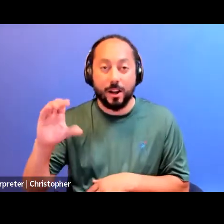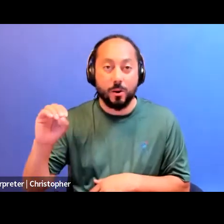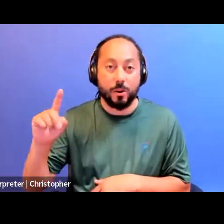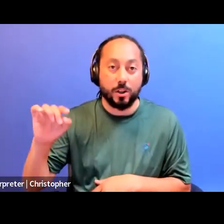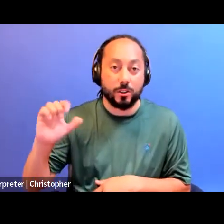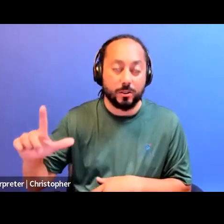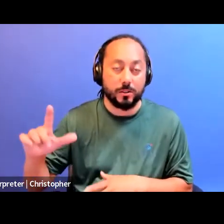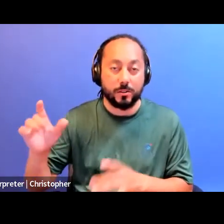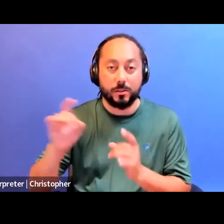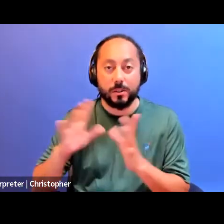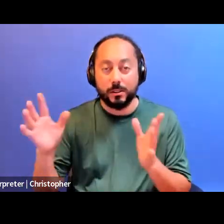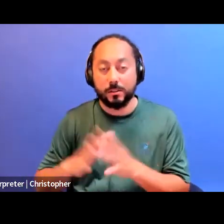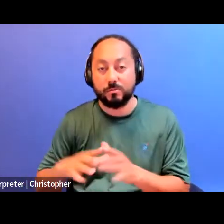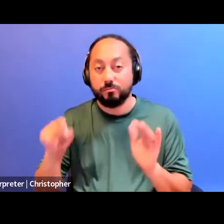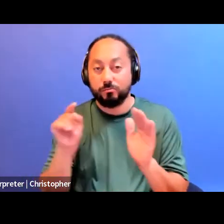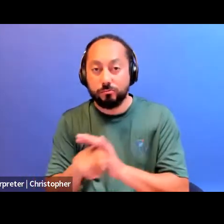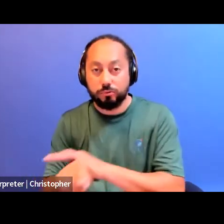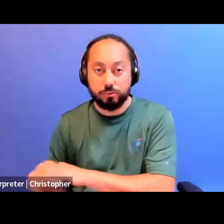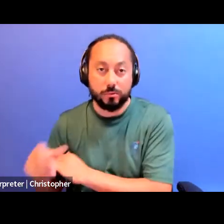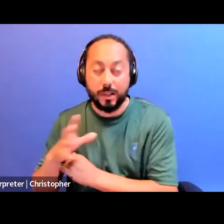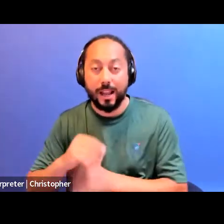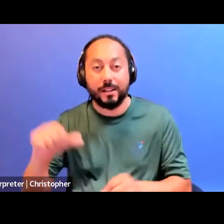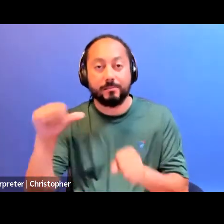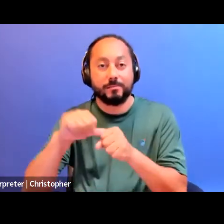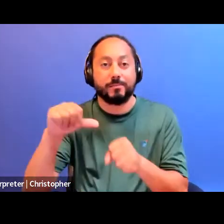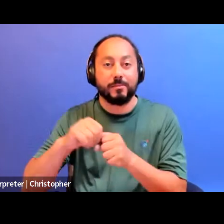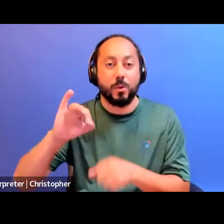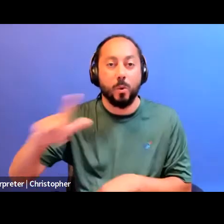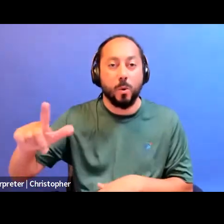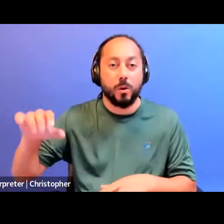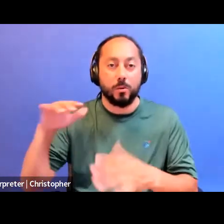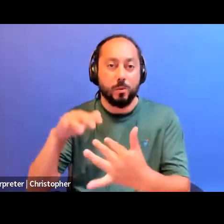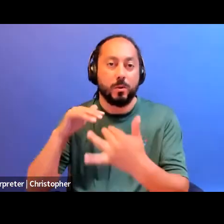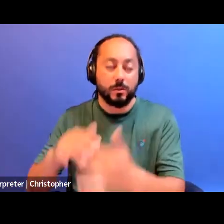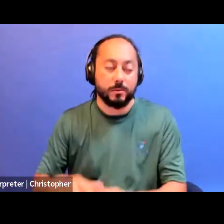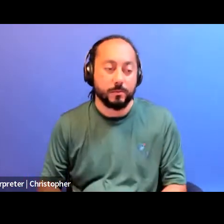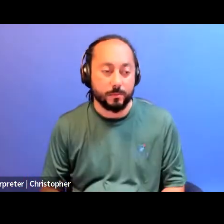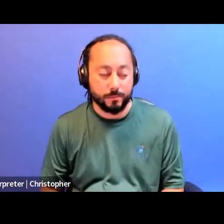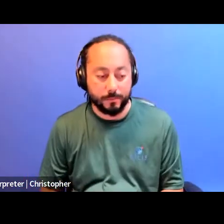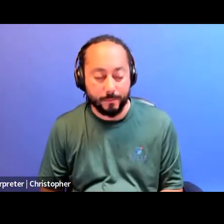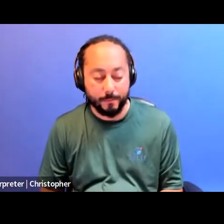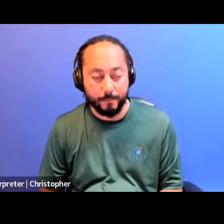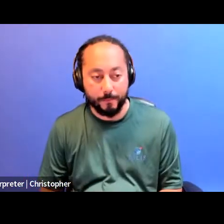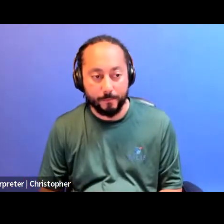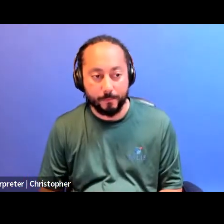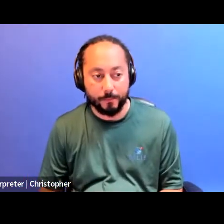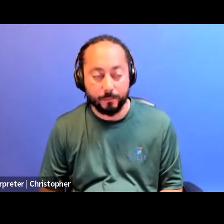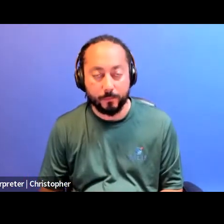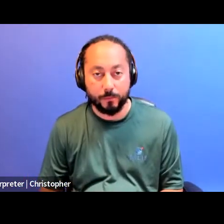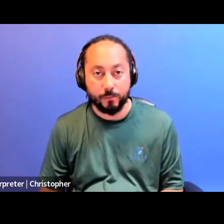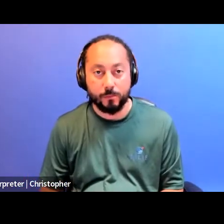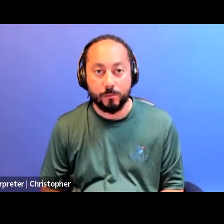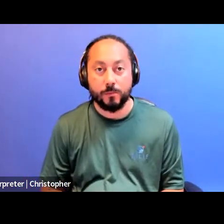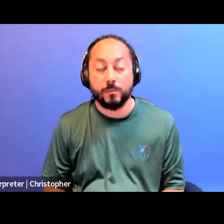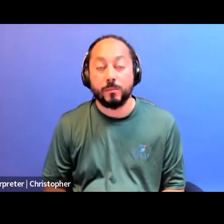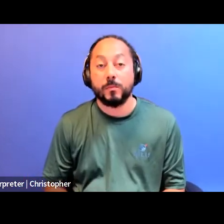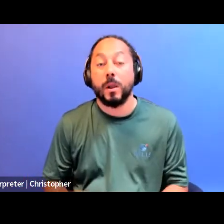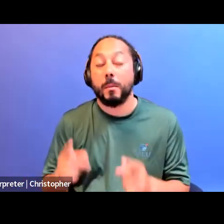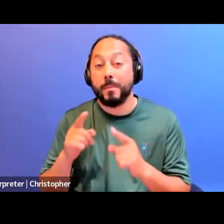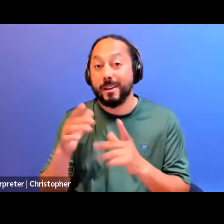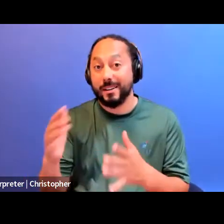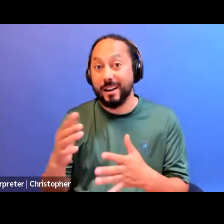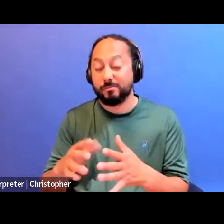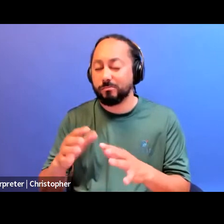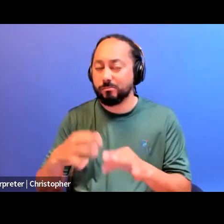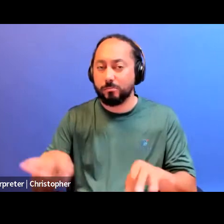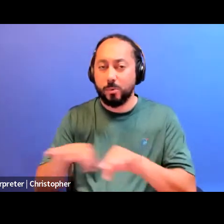genocides, and petrol wars. In addition to concentrations of infrastructure critical to finance capital, the emergence